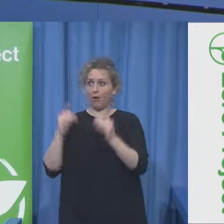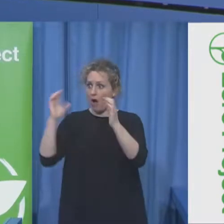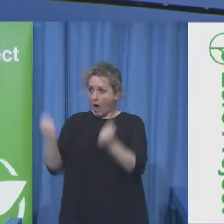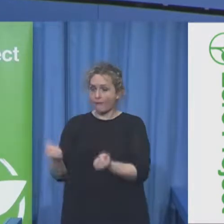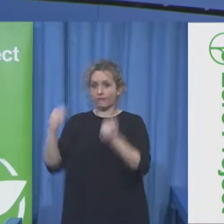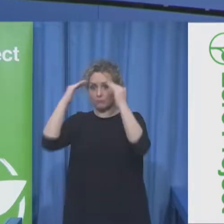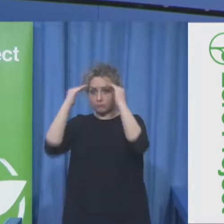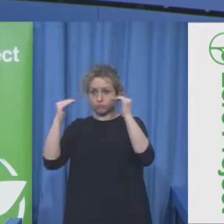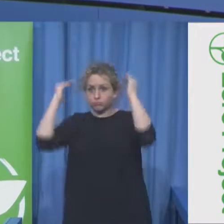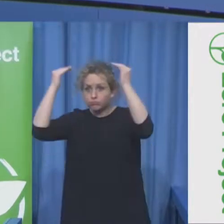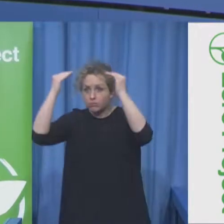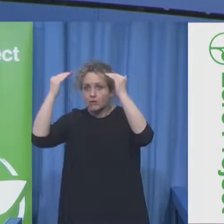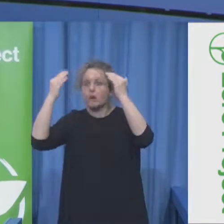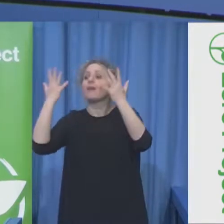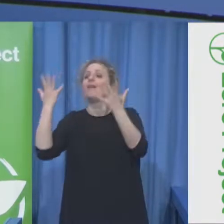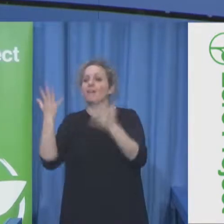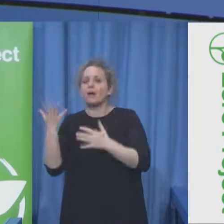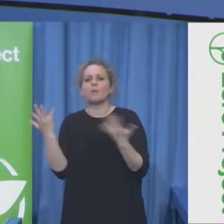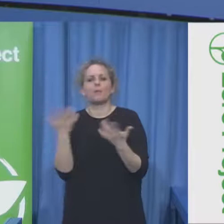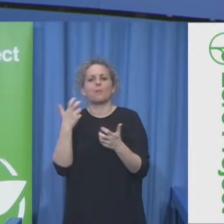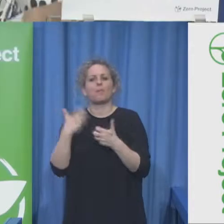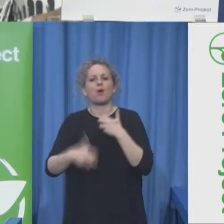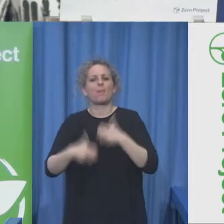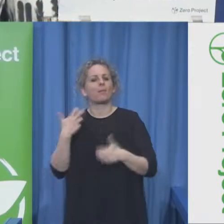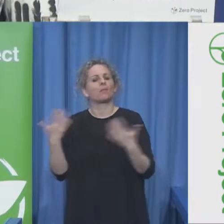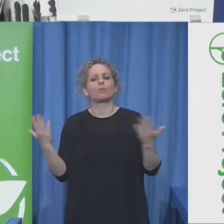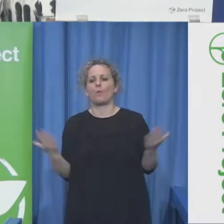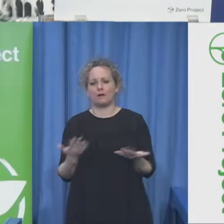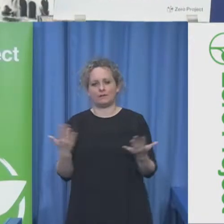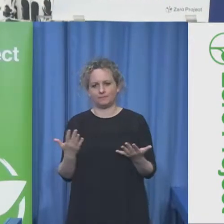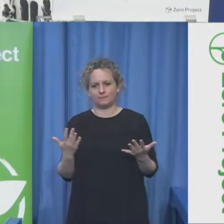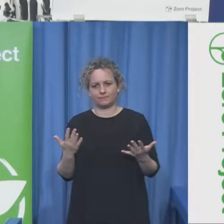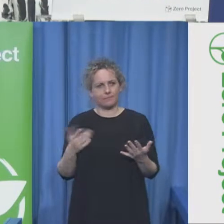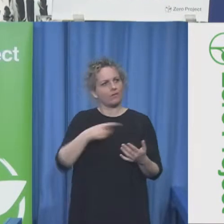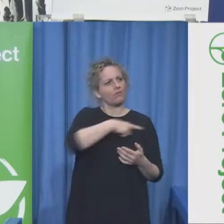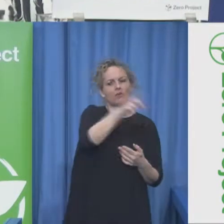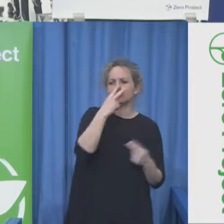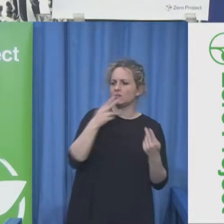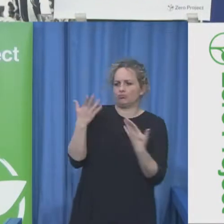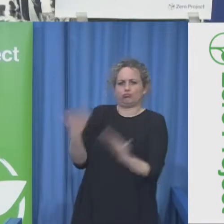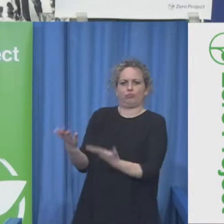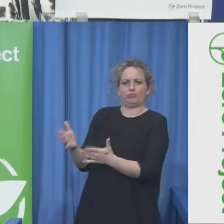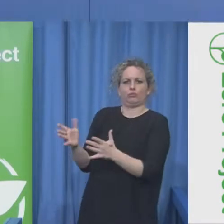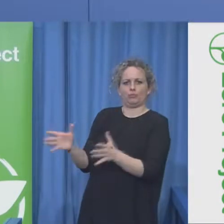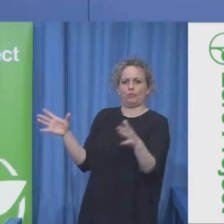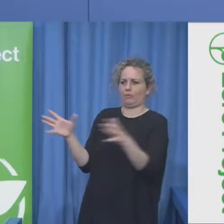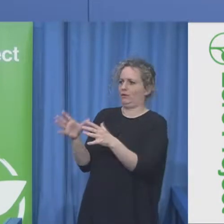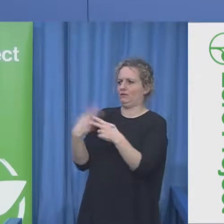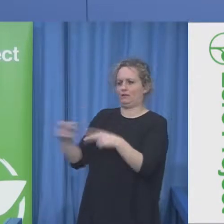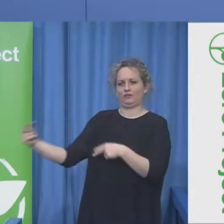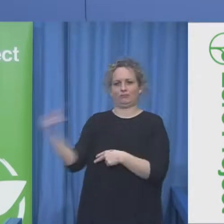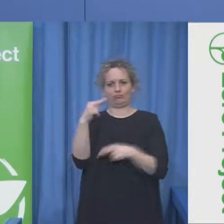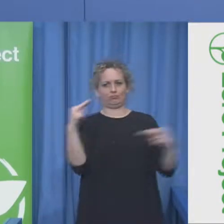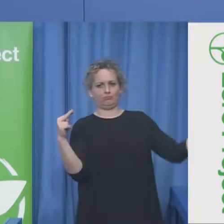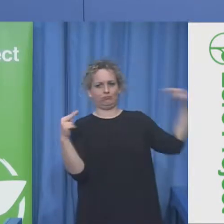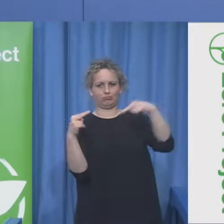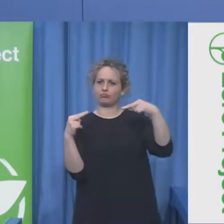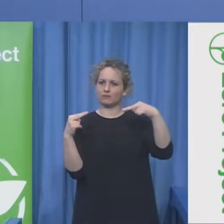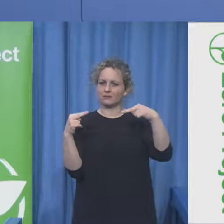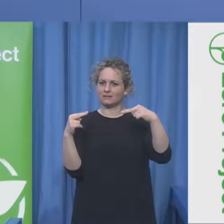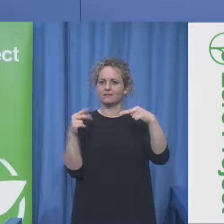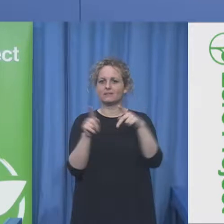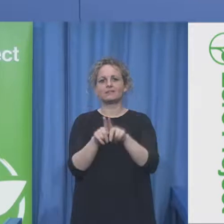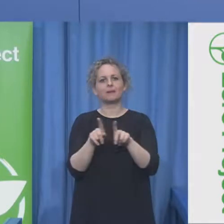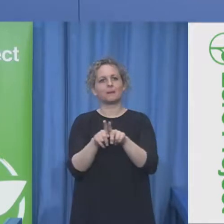and that there aren't reasonable adjustments made in their environments some people might assume that some well-known representations